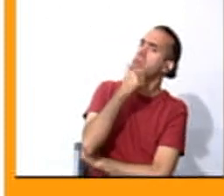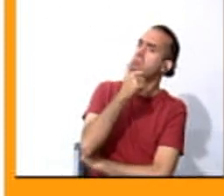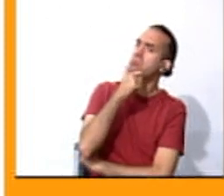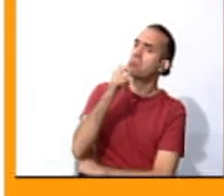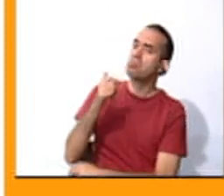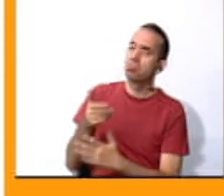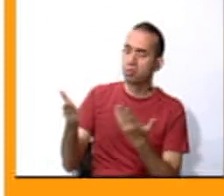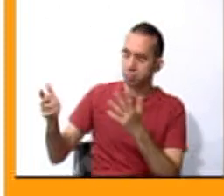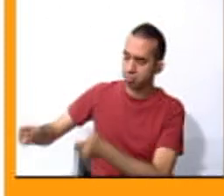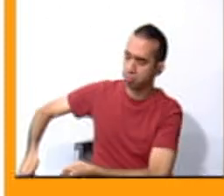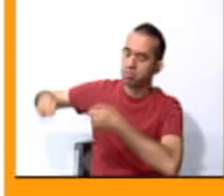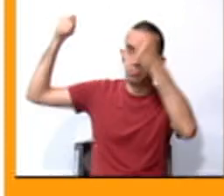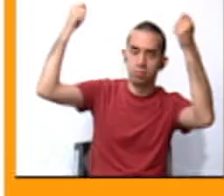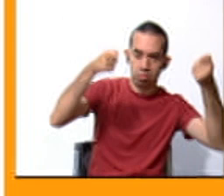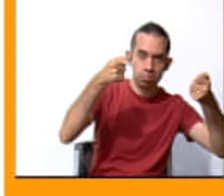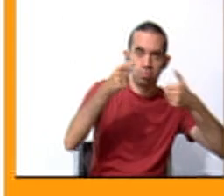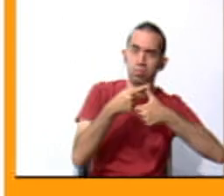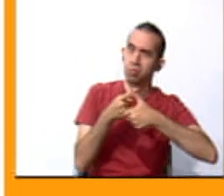objects.